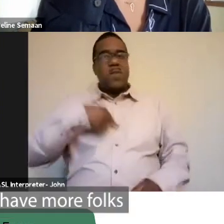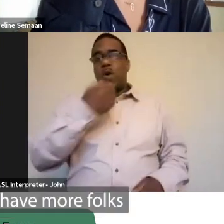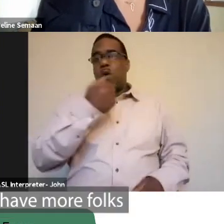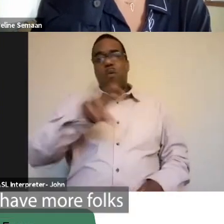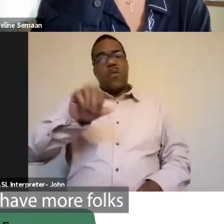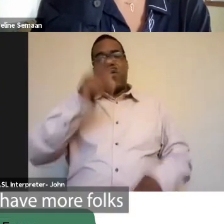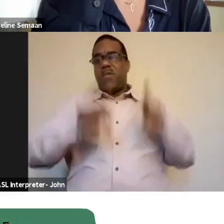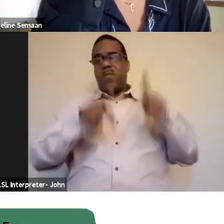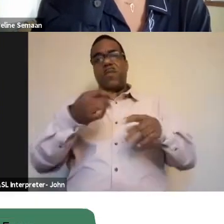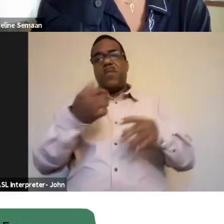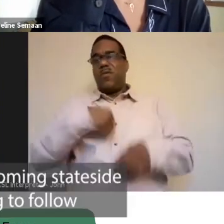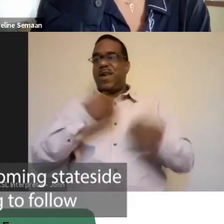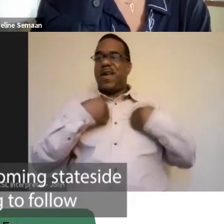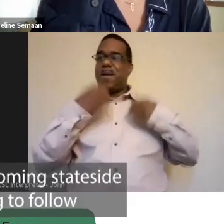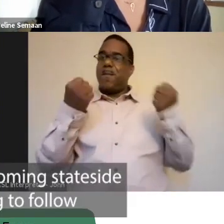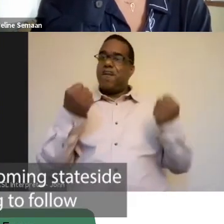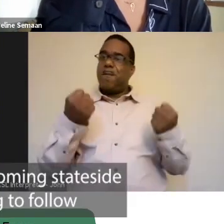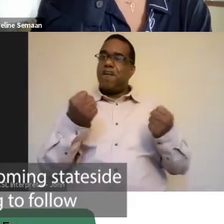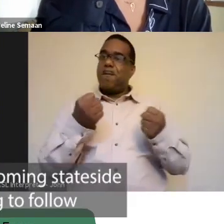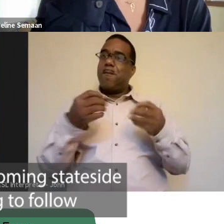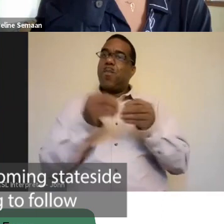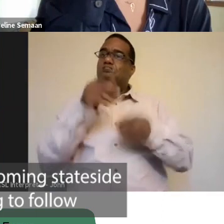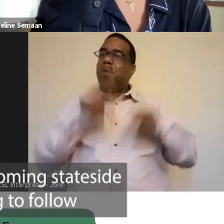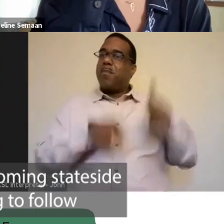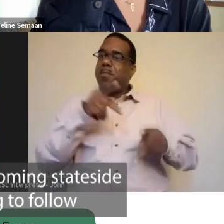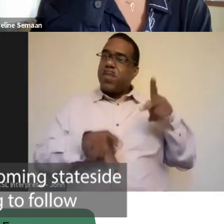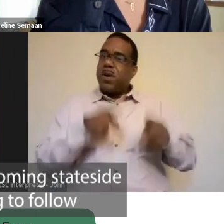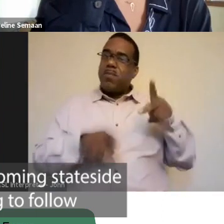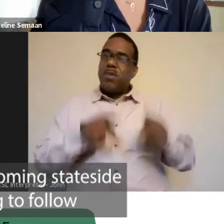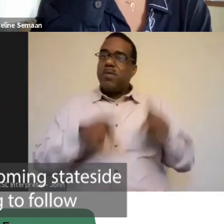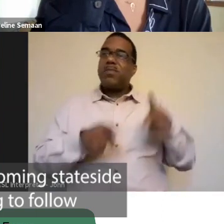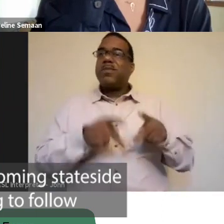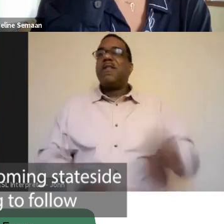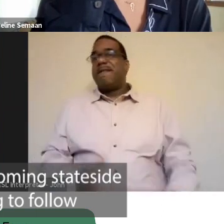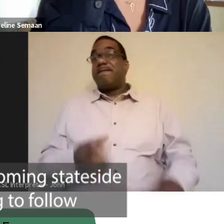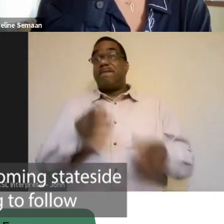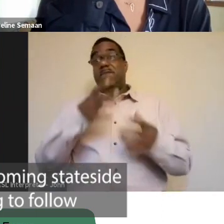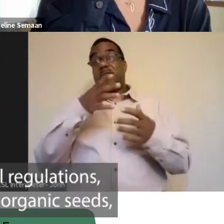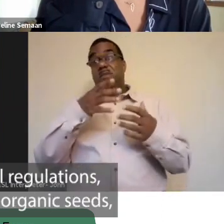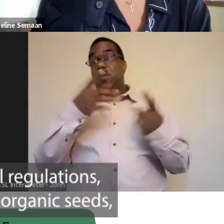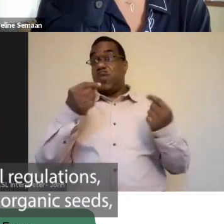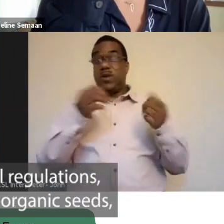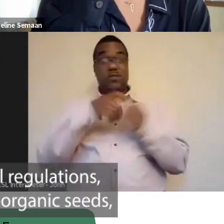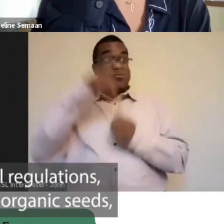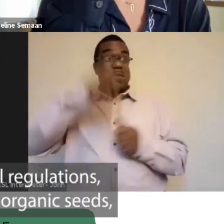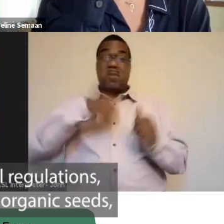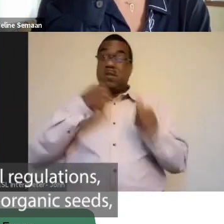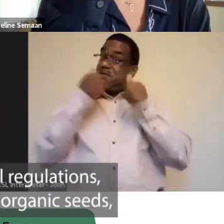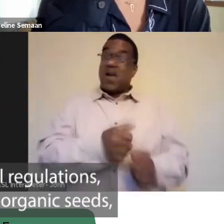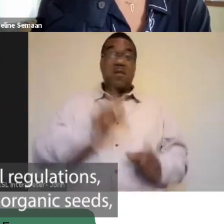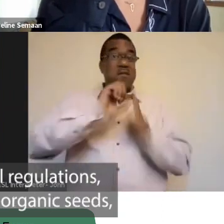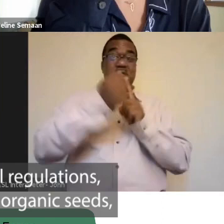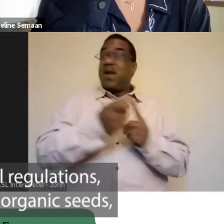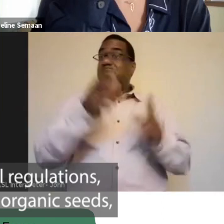have more folks reshoring and coming stateside and having to follow environmental regulations,